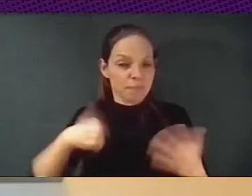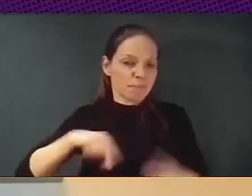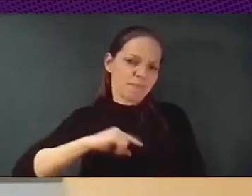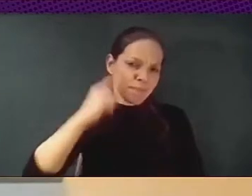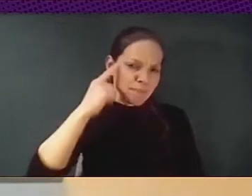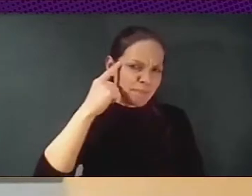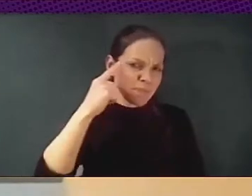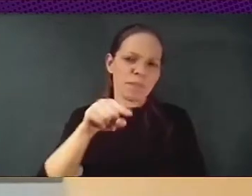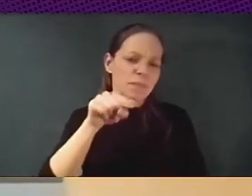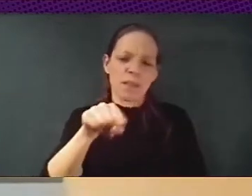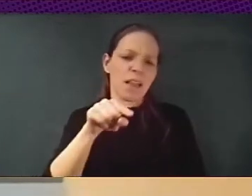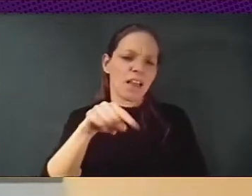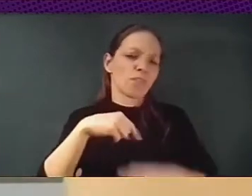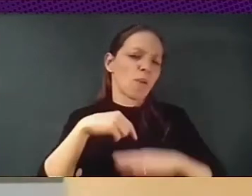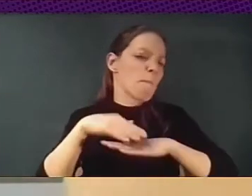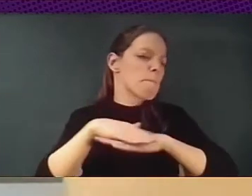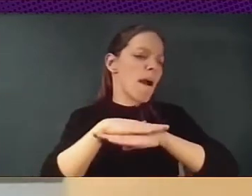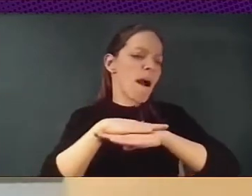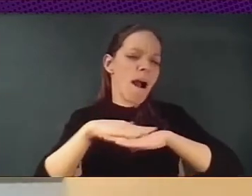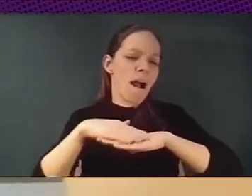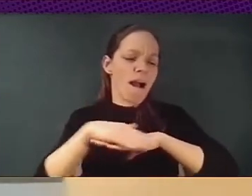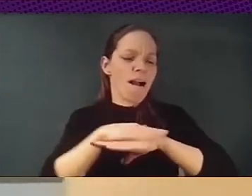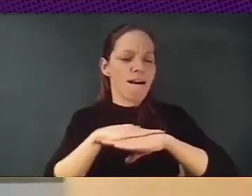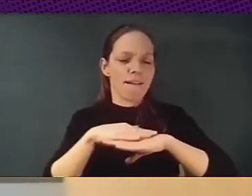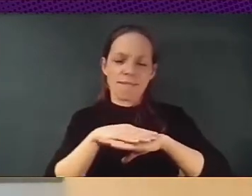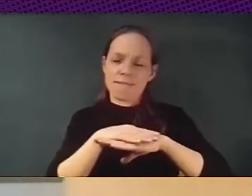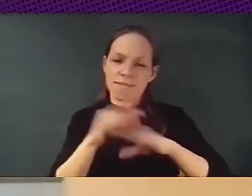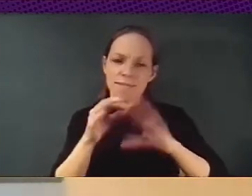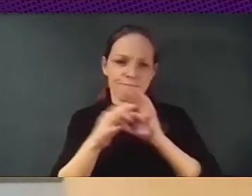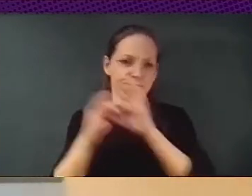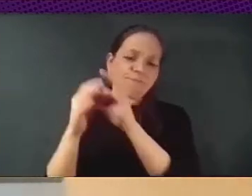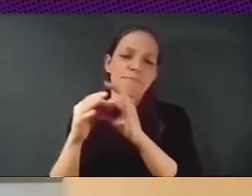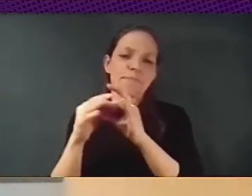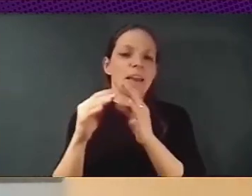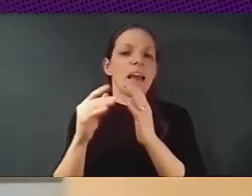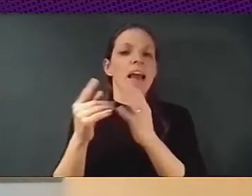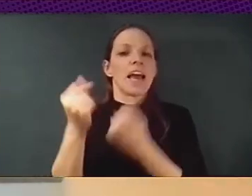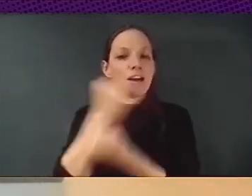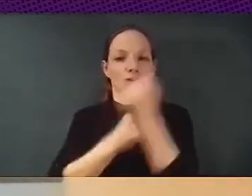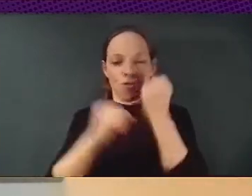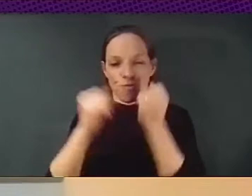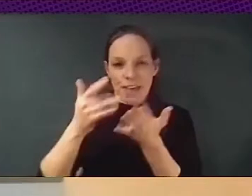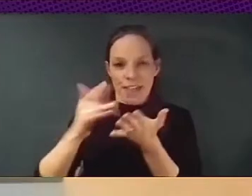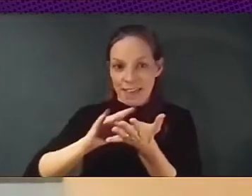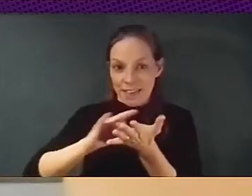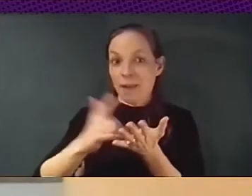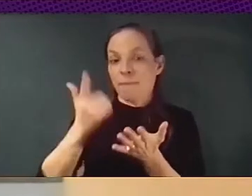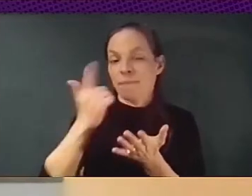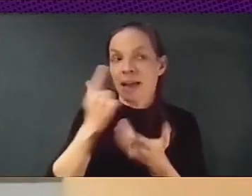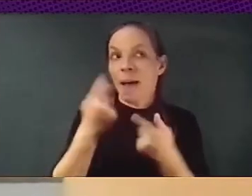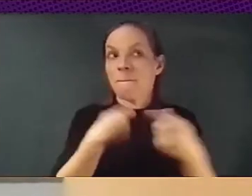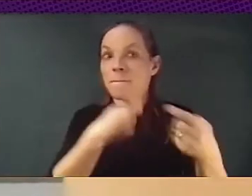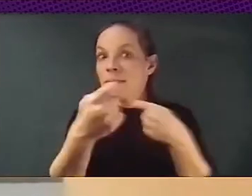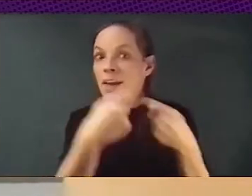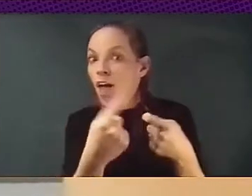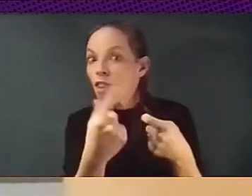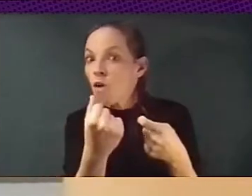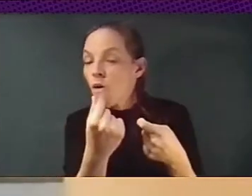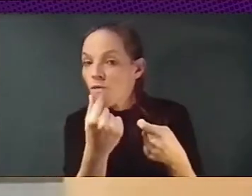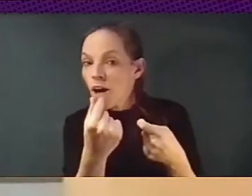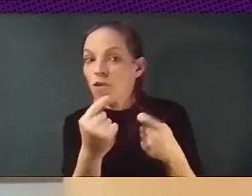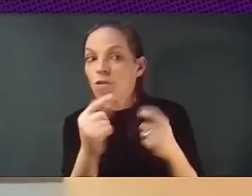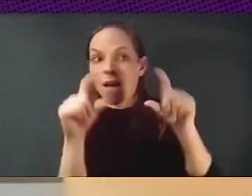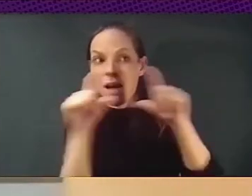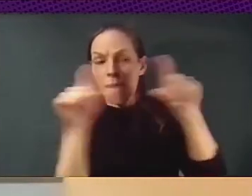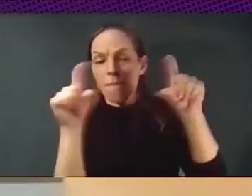I mean, we see a market value of these big tech companies, which business model is based on accumulating and aggregating data